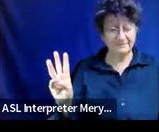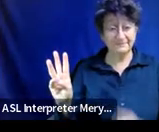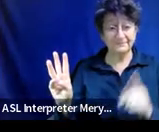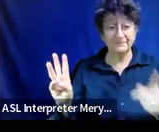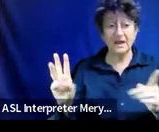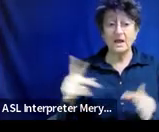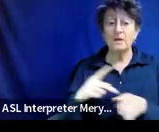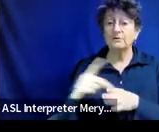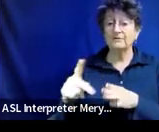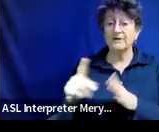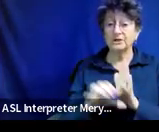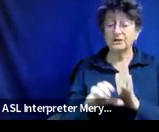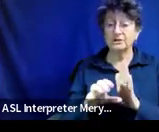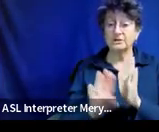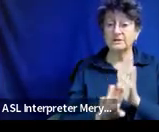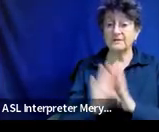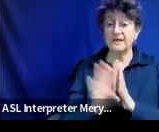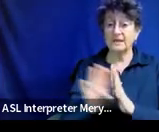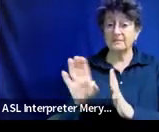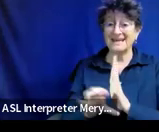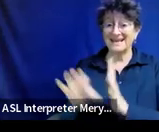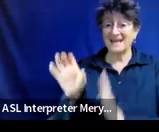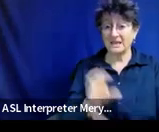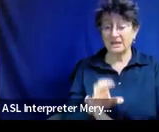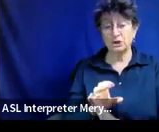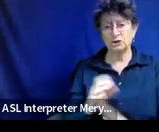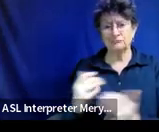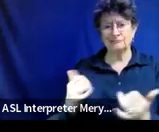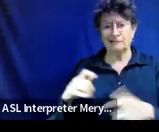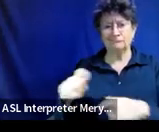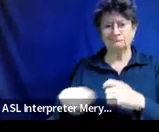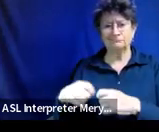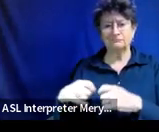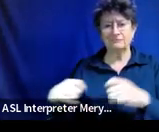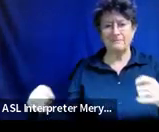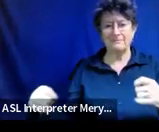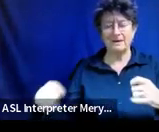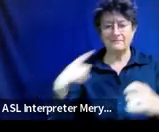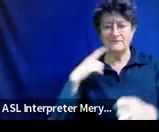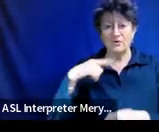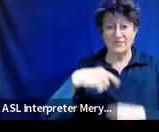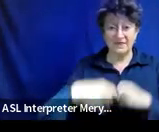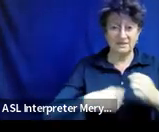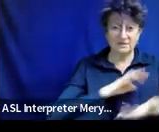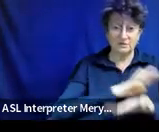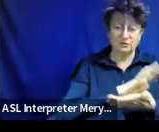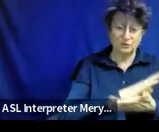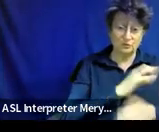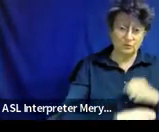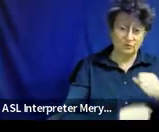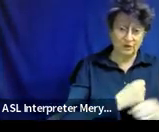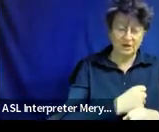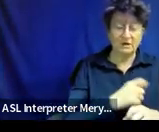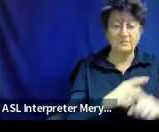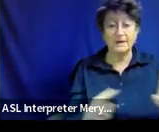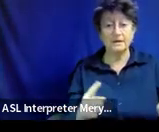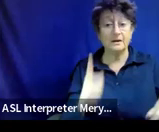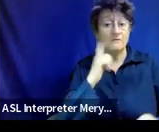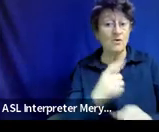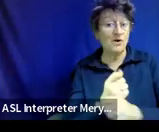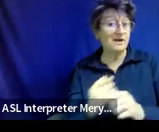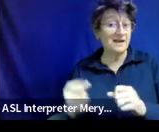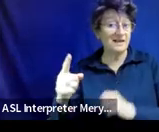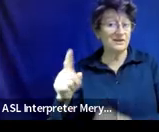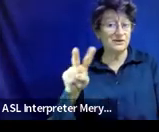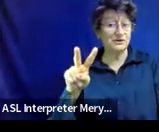development calendar, which we're kind of winding down this year, 2324. But we'll have a whole new schedule for 2425.